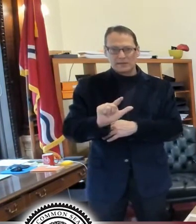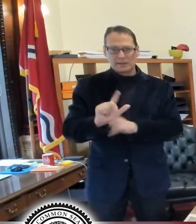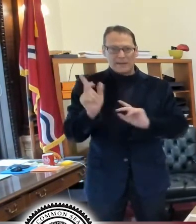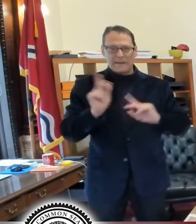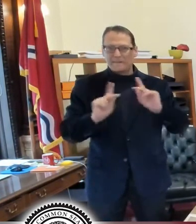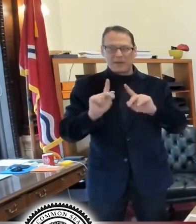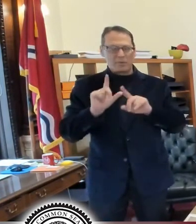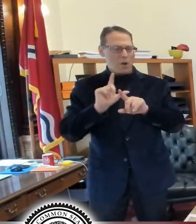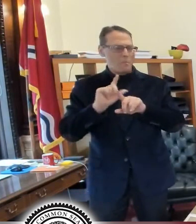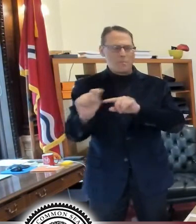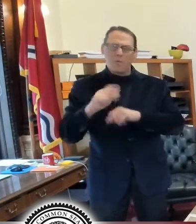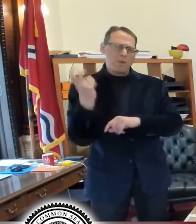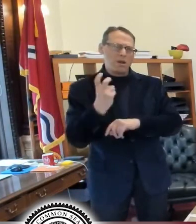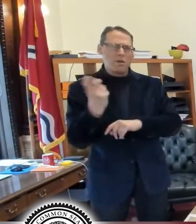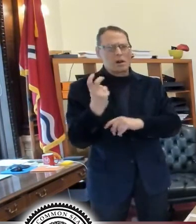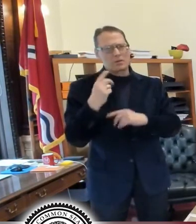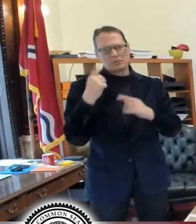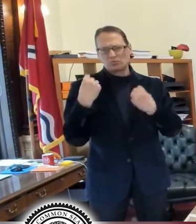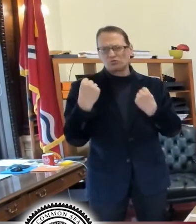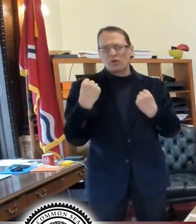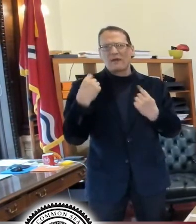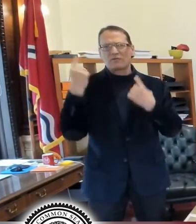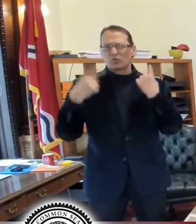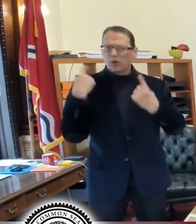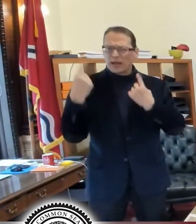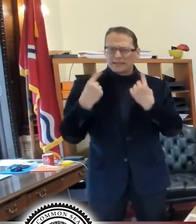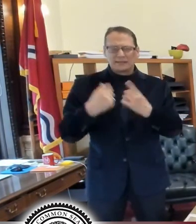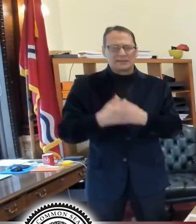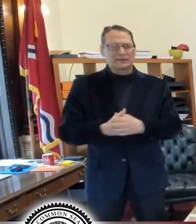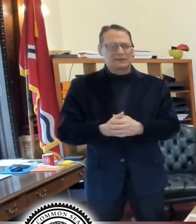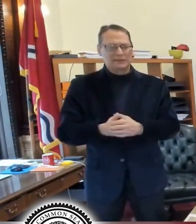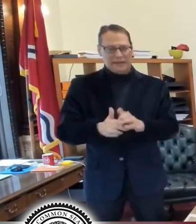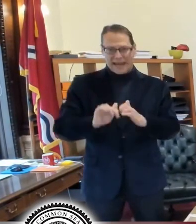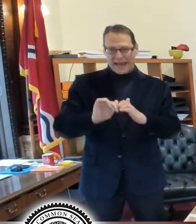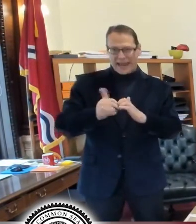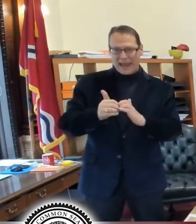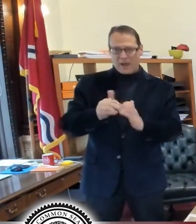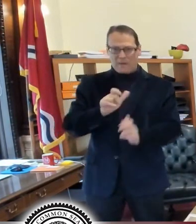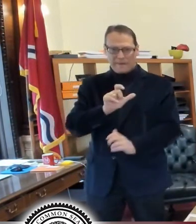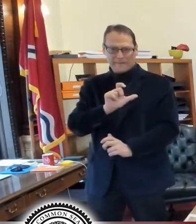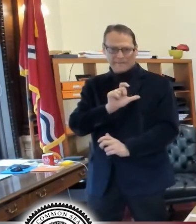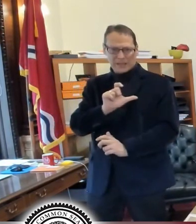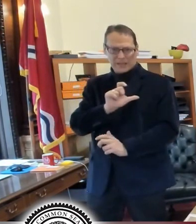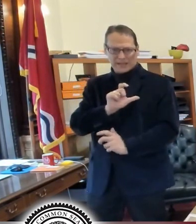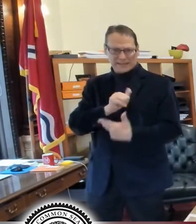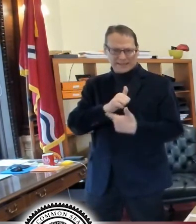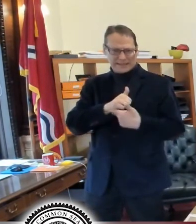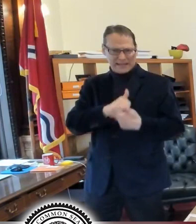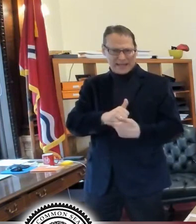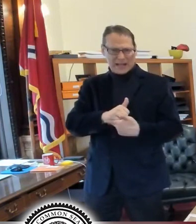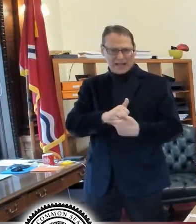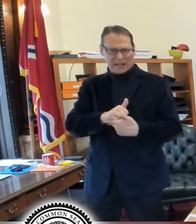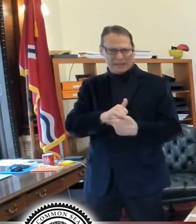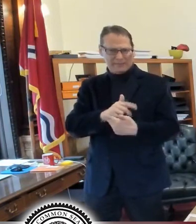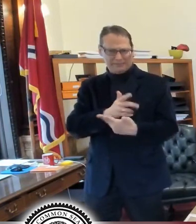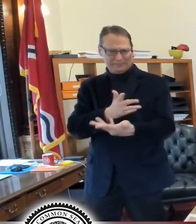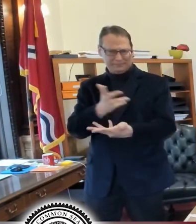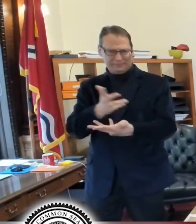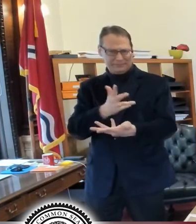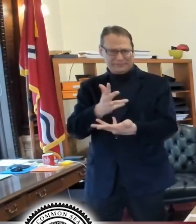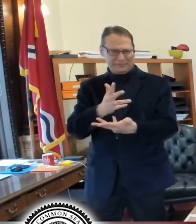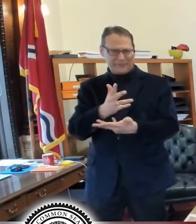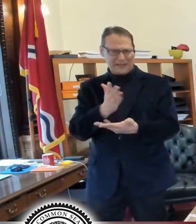people are driving crazier than ever in the city of St. Louis. How can the police help curb unsafe driving